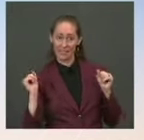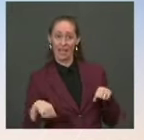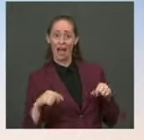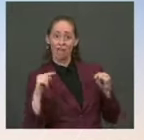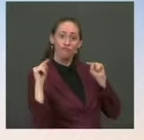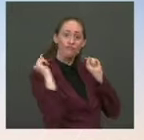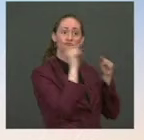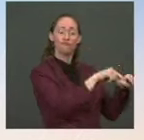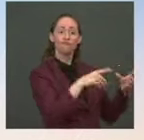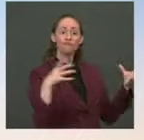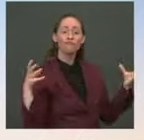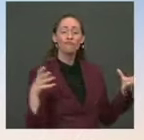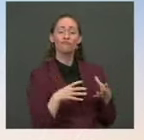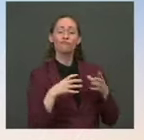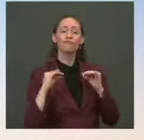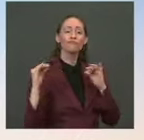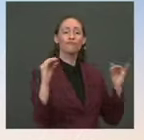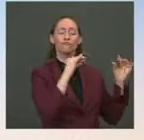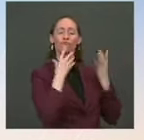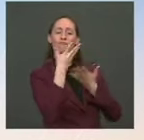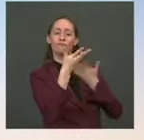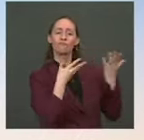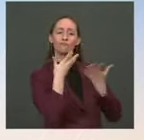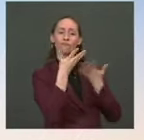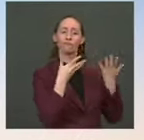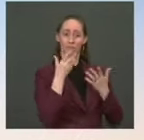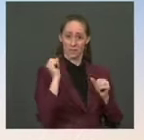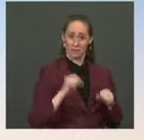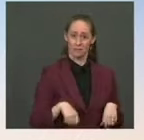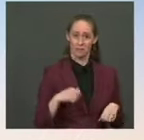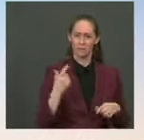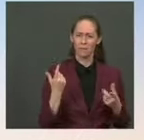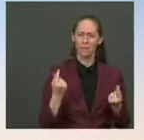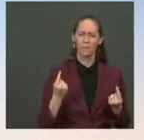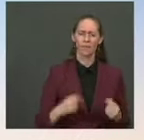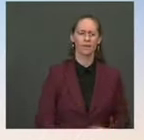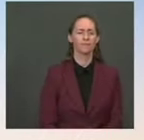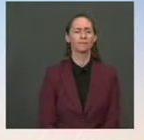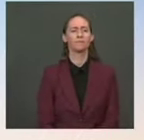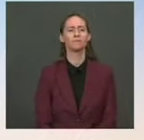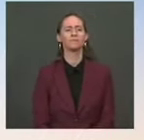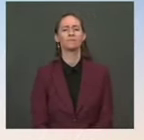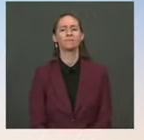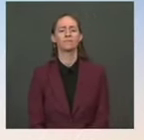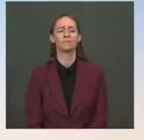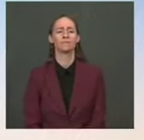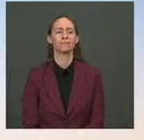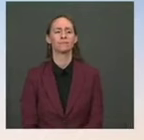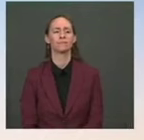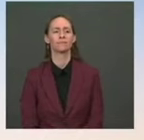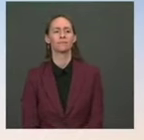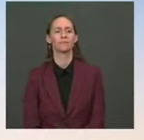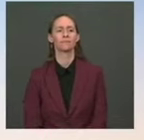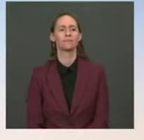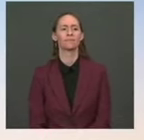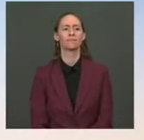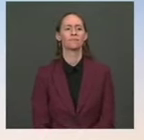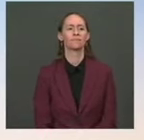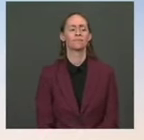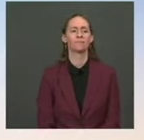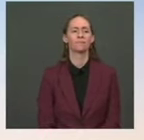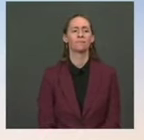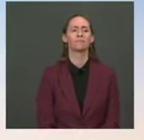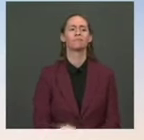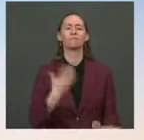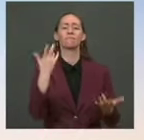there. So let me do my best here. One, the debt limit is about paying the bills that are already due, right? And so our